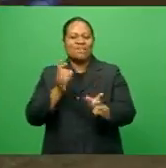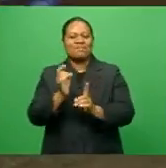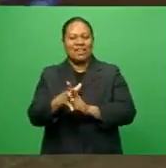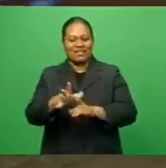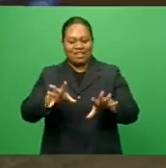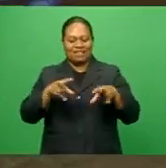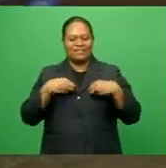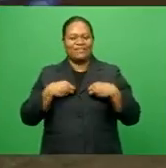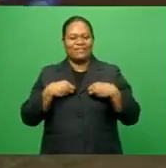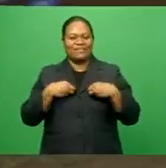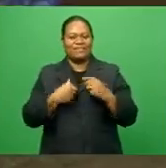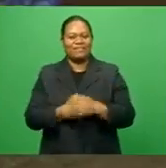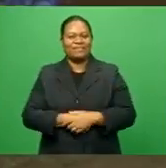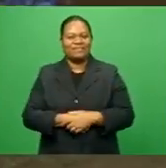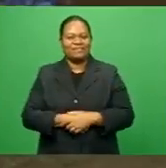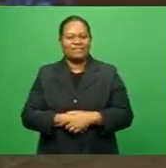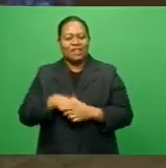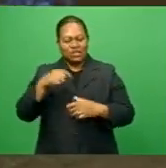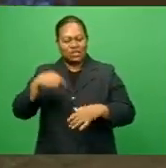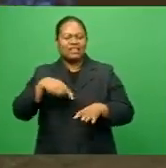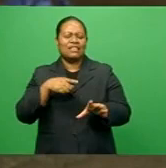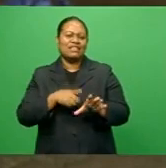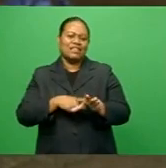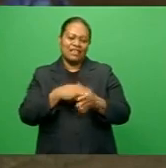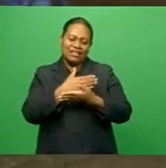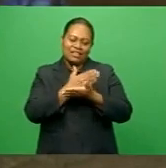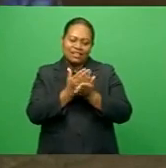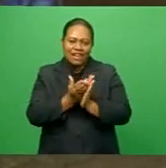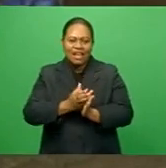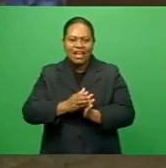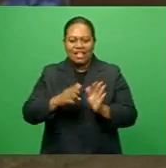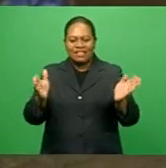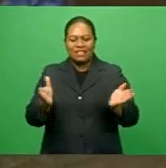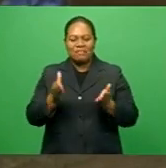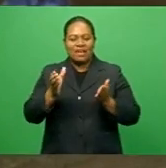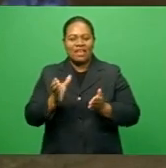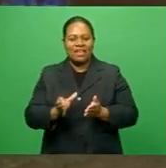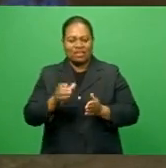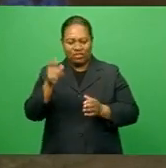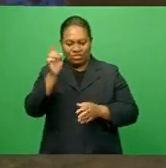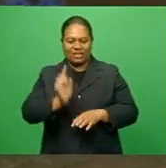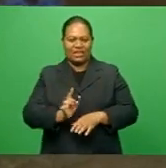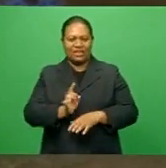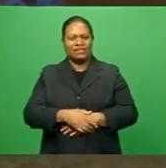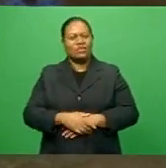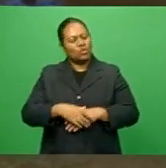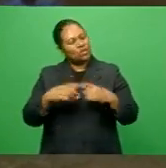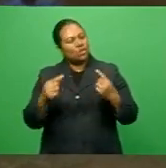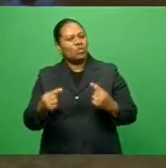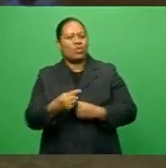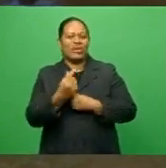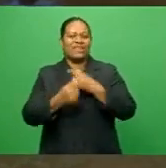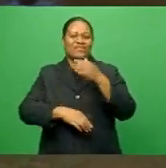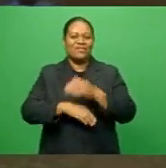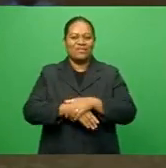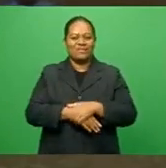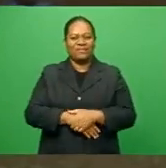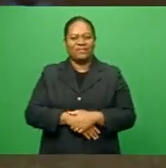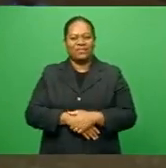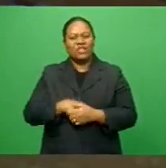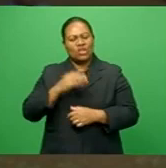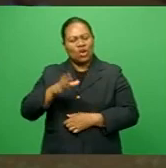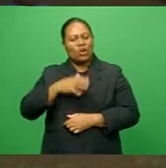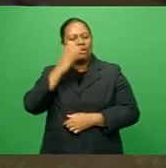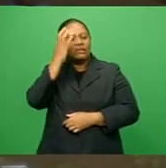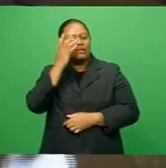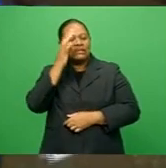Totaling about 22,000 that was shared by the players and the management team today. We are so grateful. This is something that we always dream